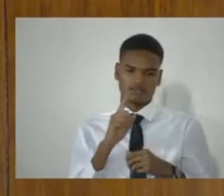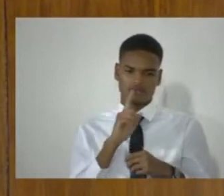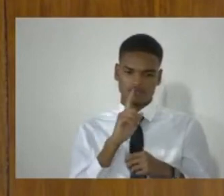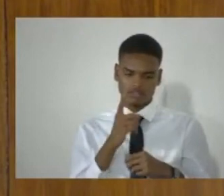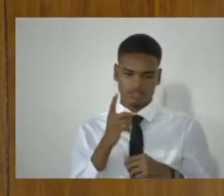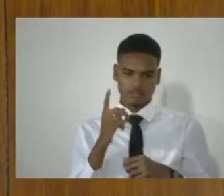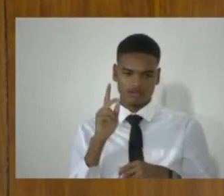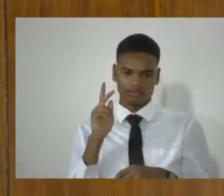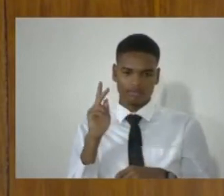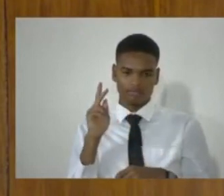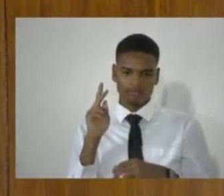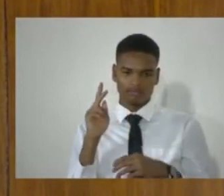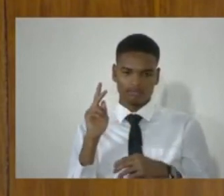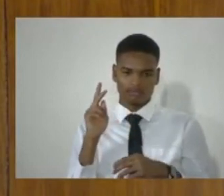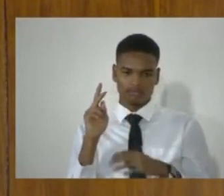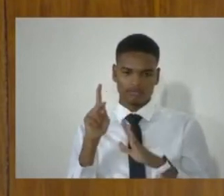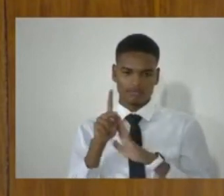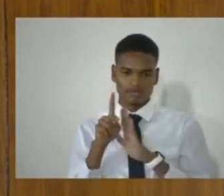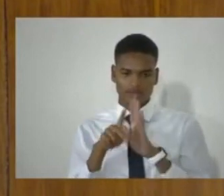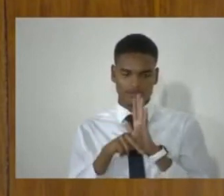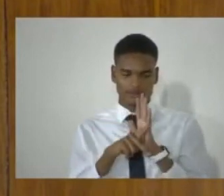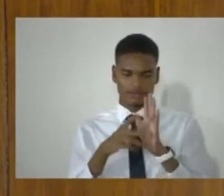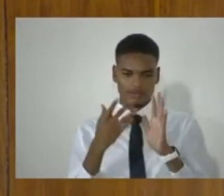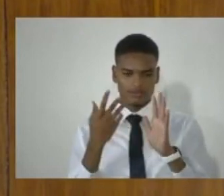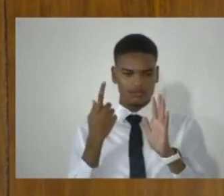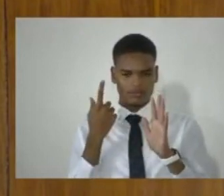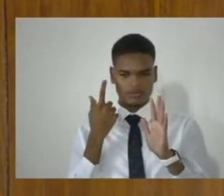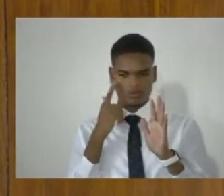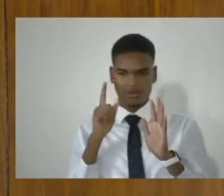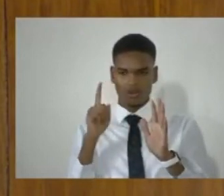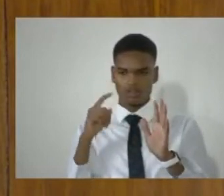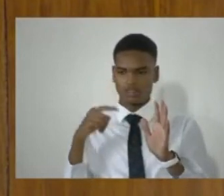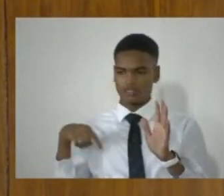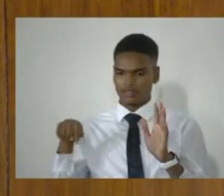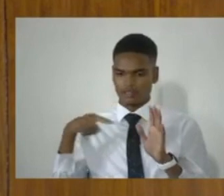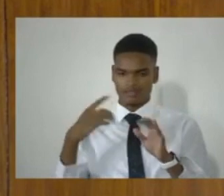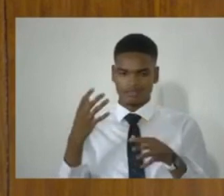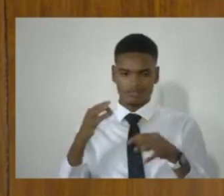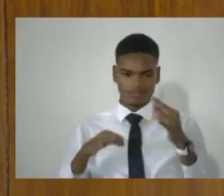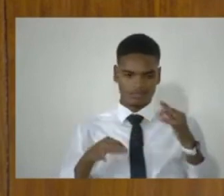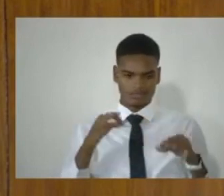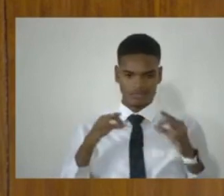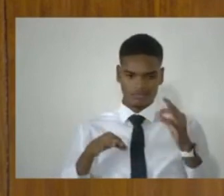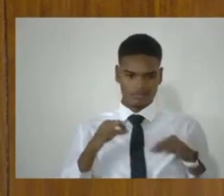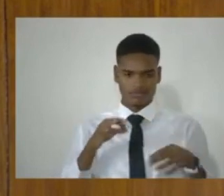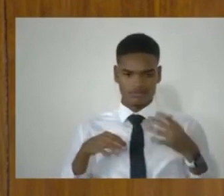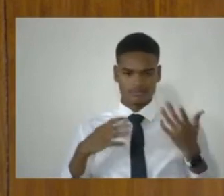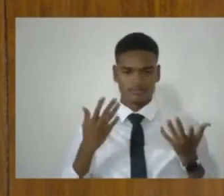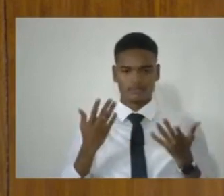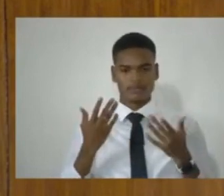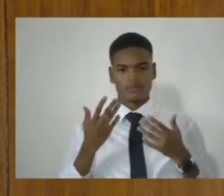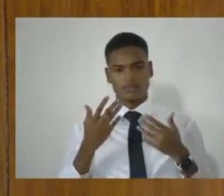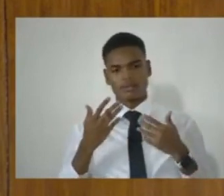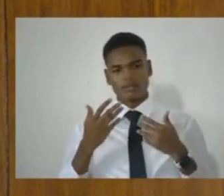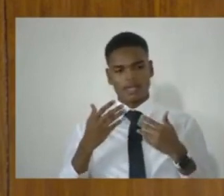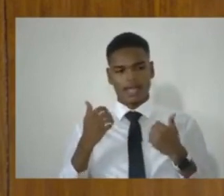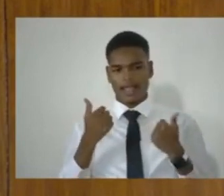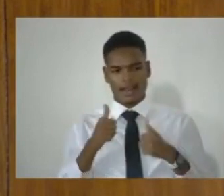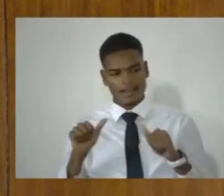and the role of the judiciary in adjudicating matters that come before the courts.